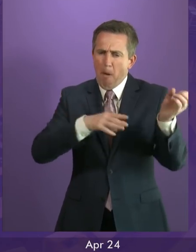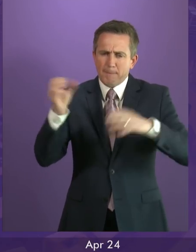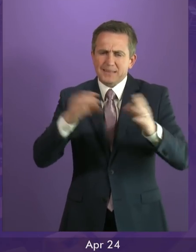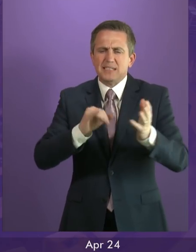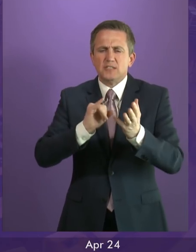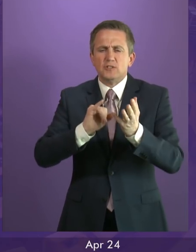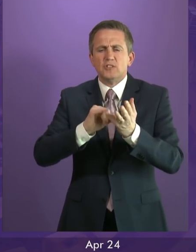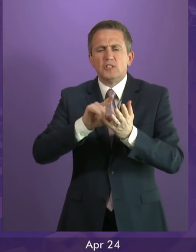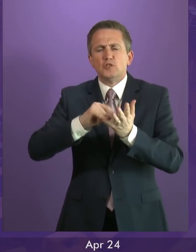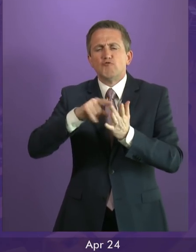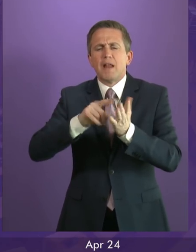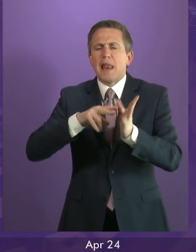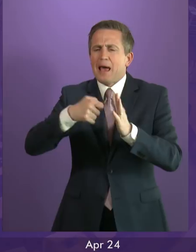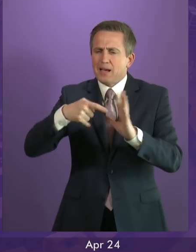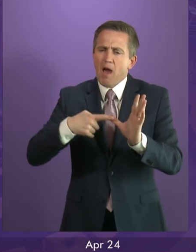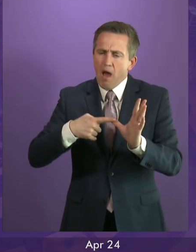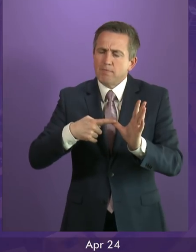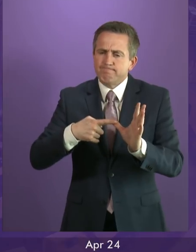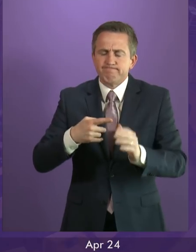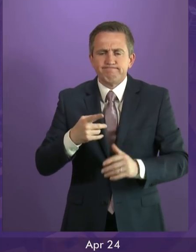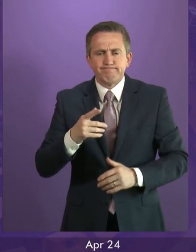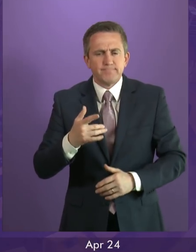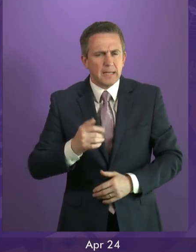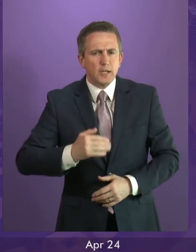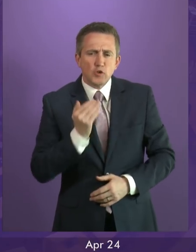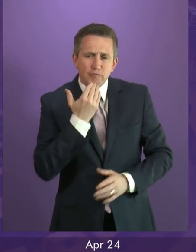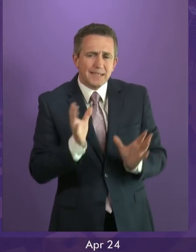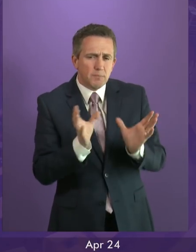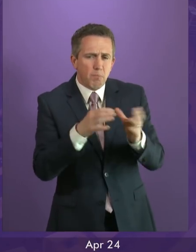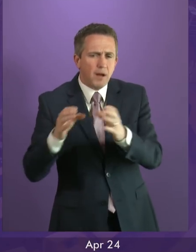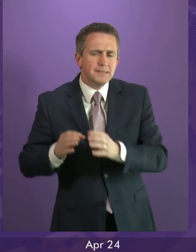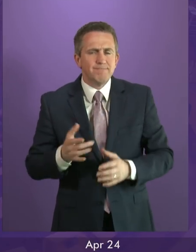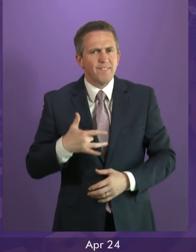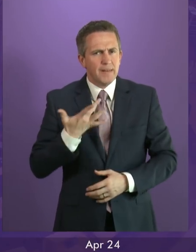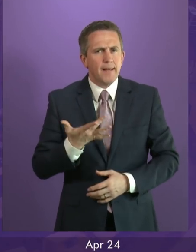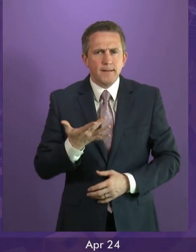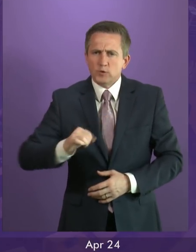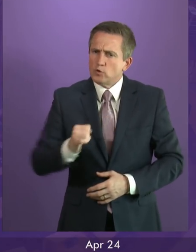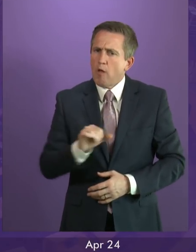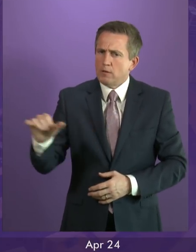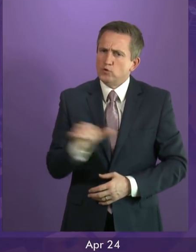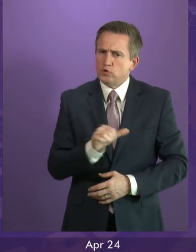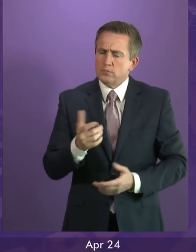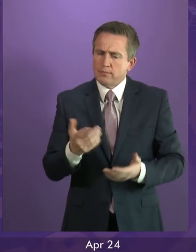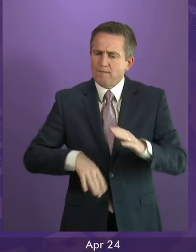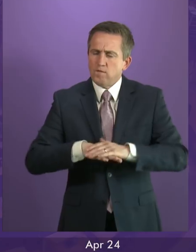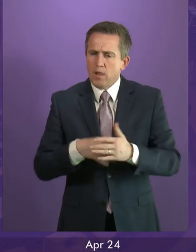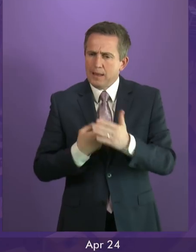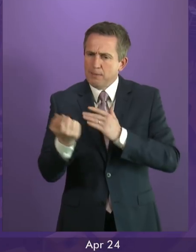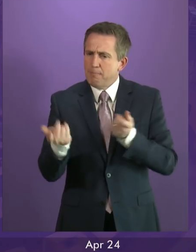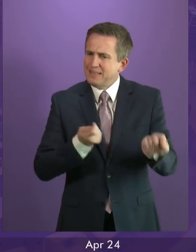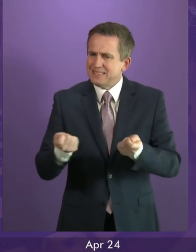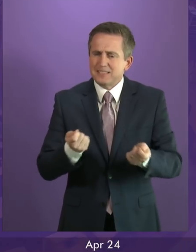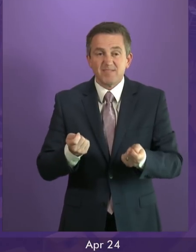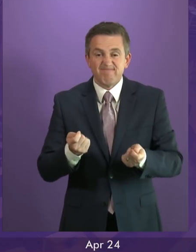Greens believe that Scotland's future should be in Scotland's hands as an independent nation at the heart of Europe. The Brexit